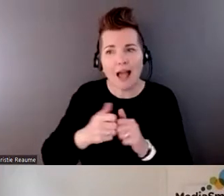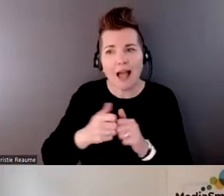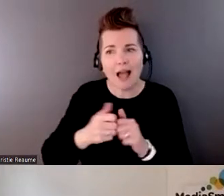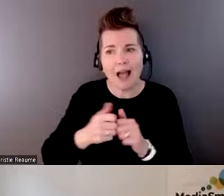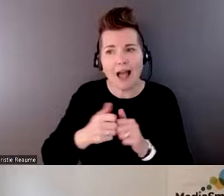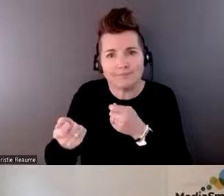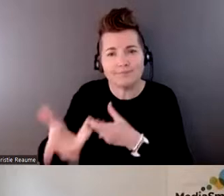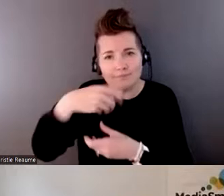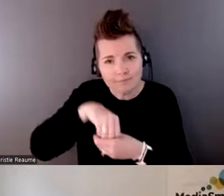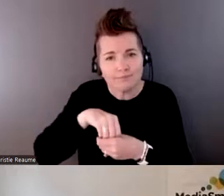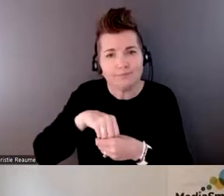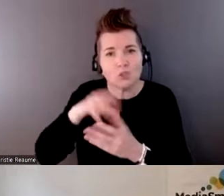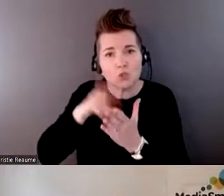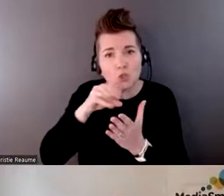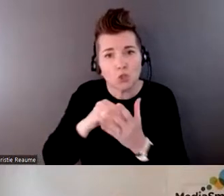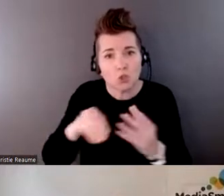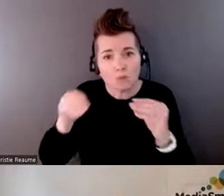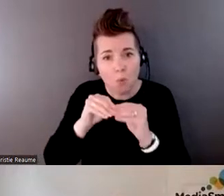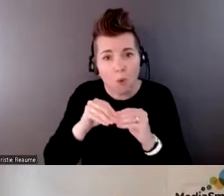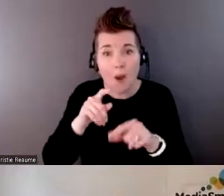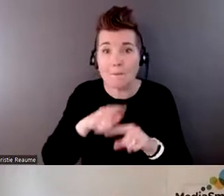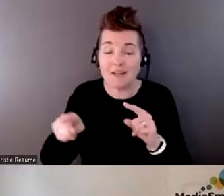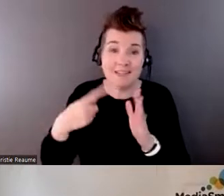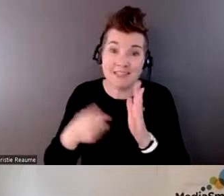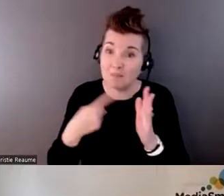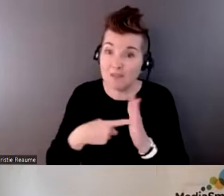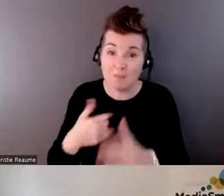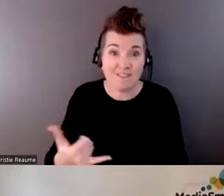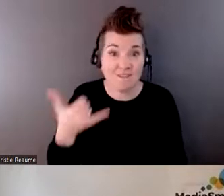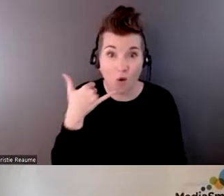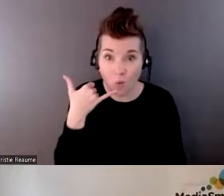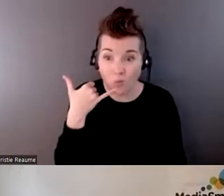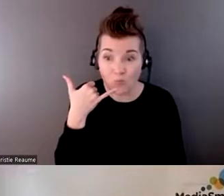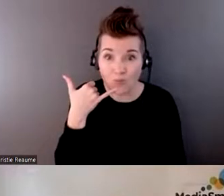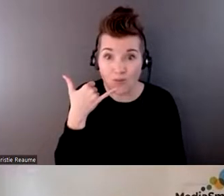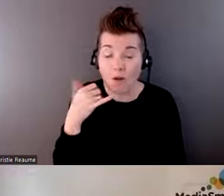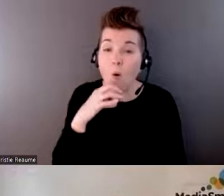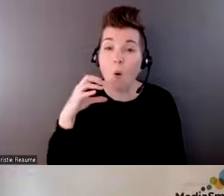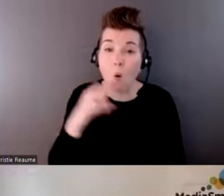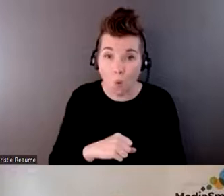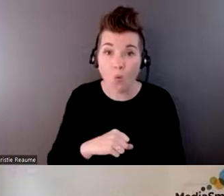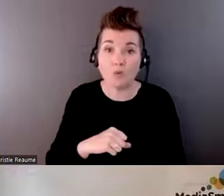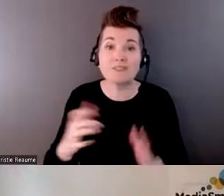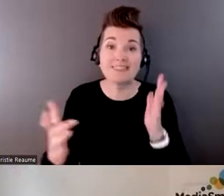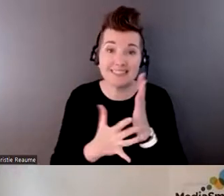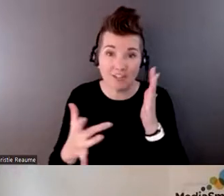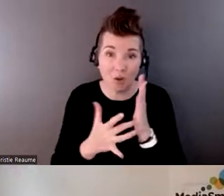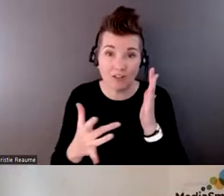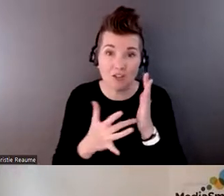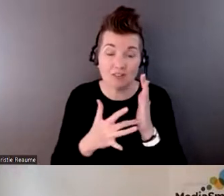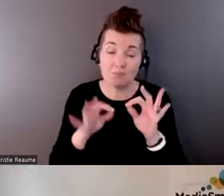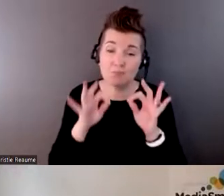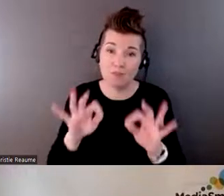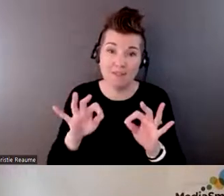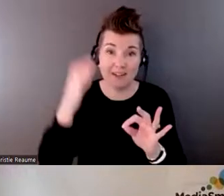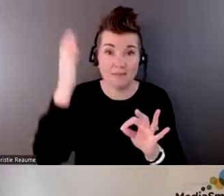a telephone, some sort of telephone old technology might be something because a lot of people